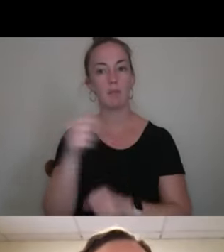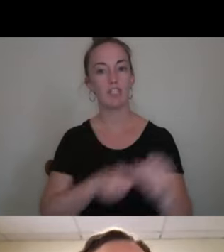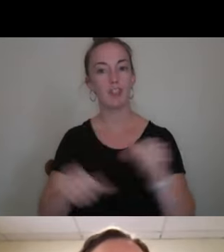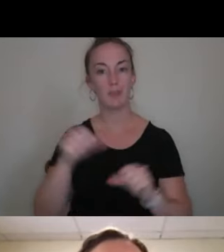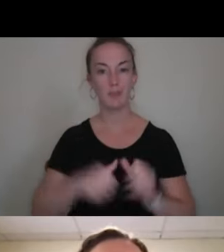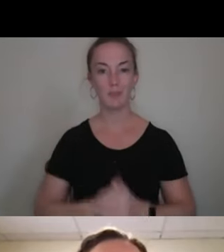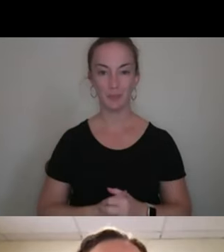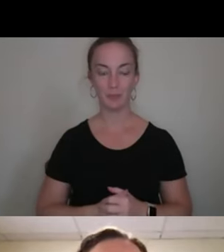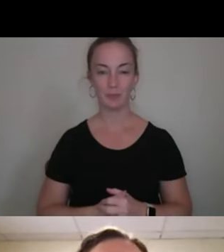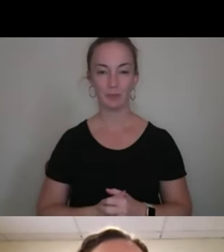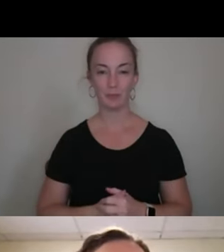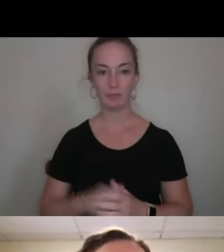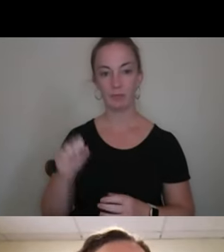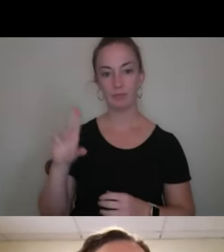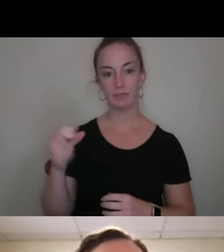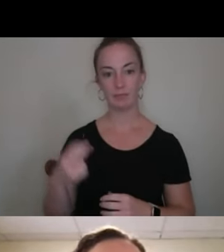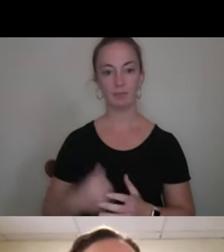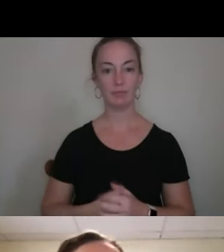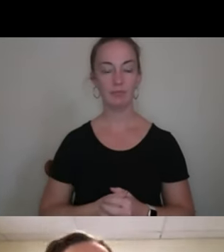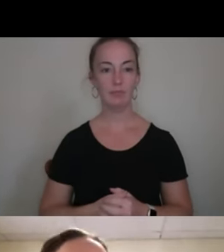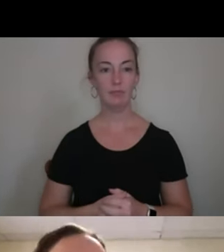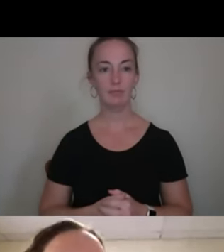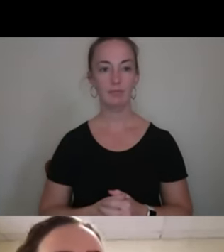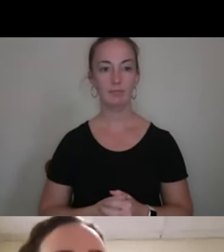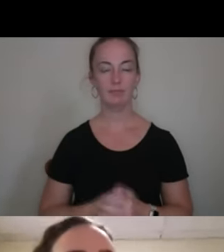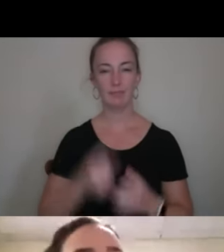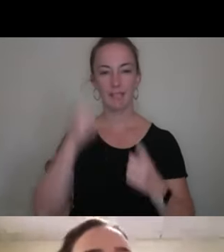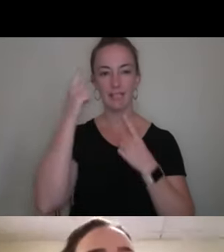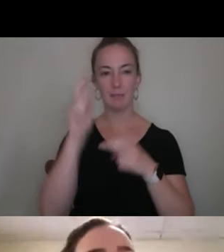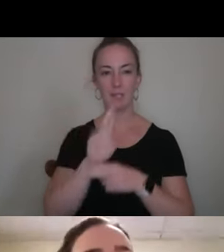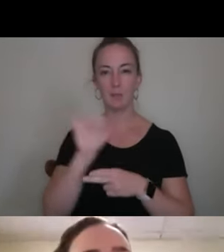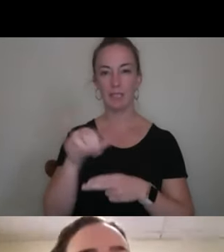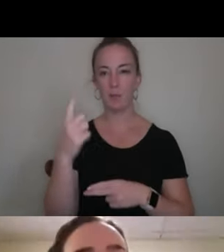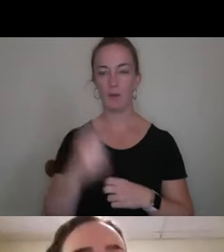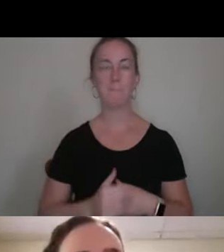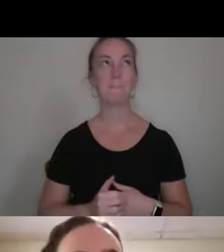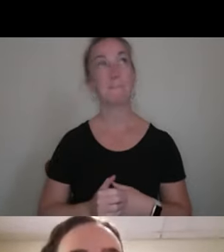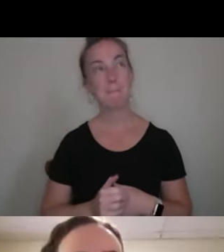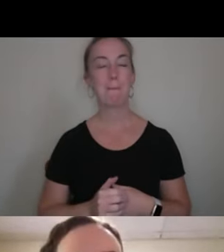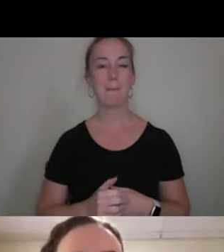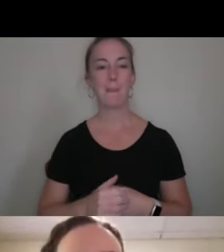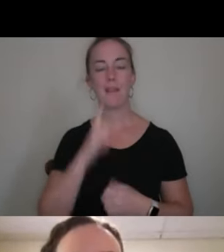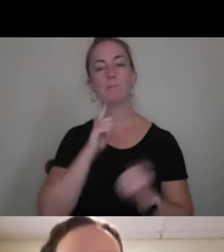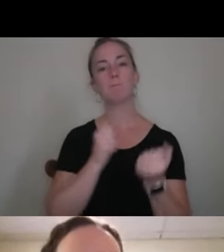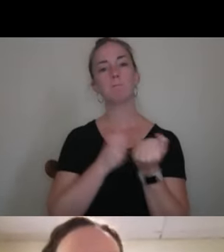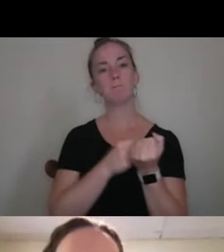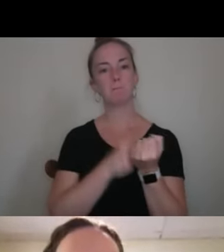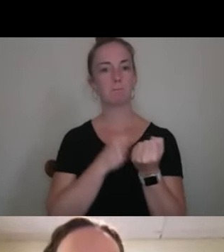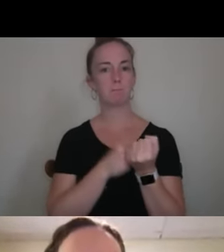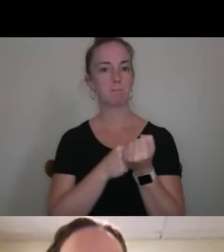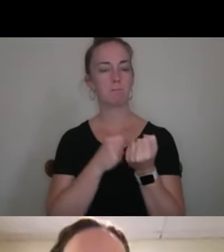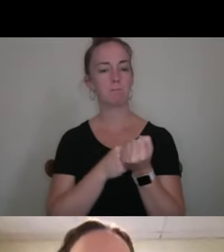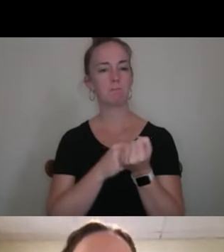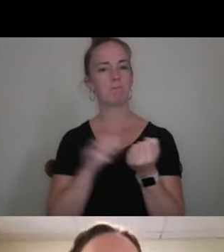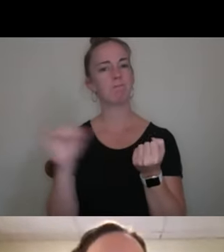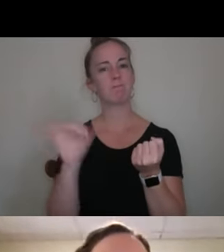Love it. And Sarah? I was thinking about using that one, but I would say supportive, kind of on the